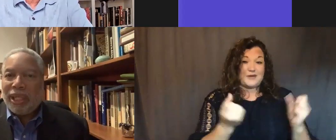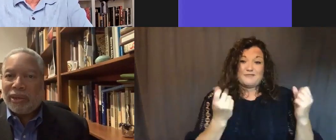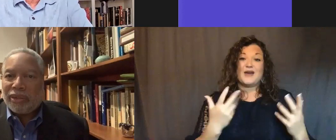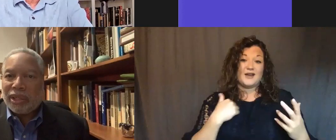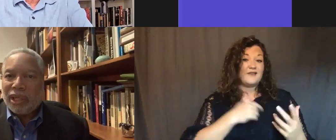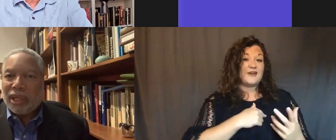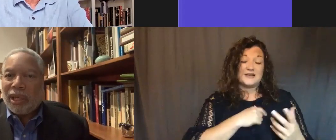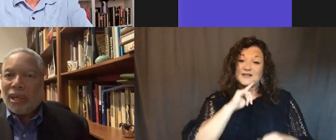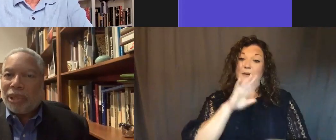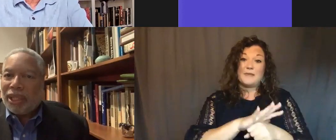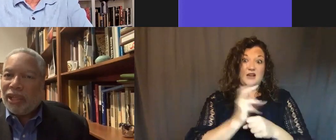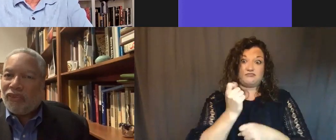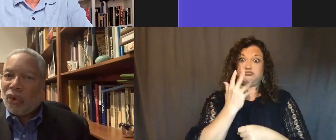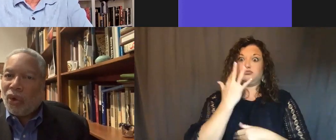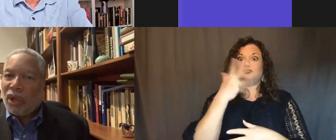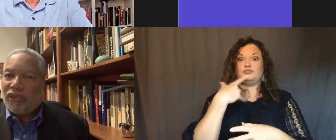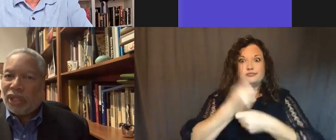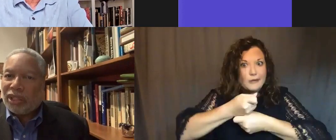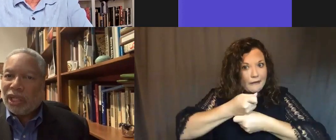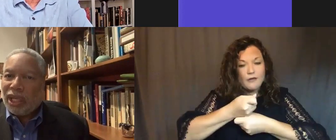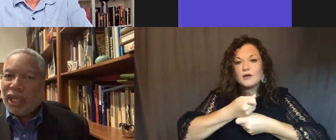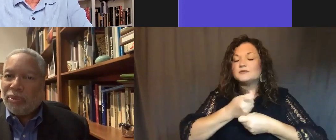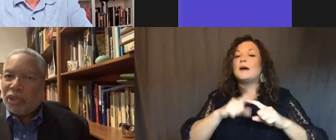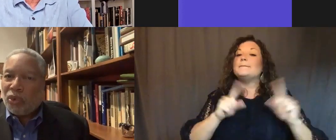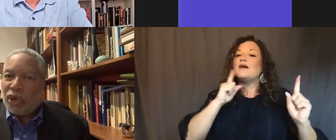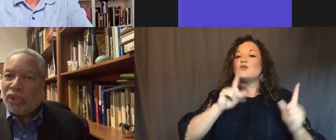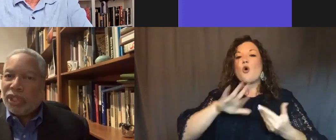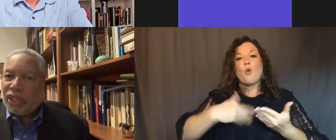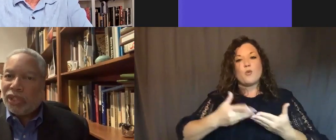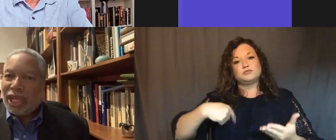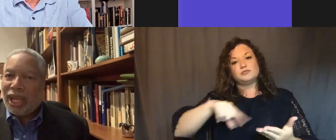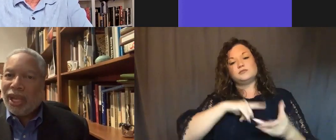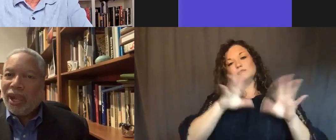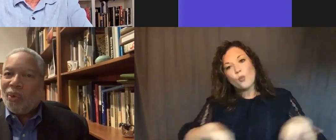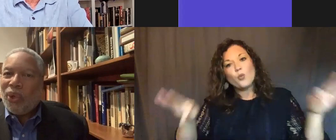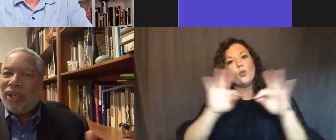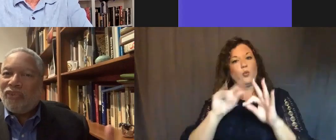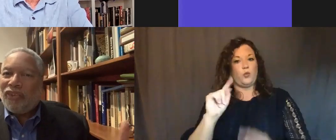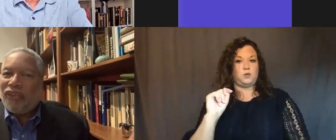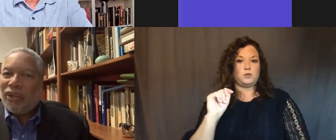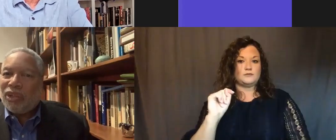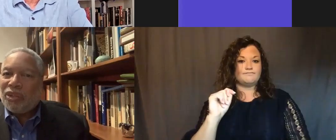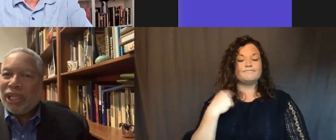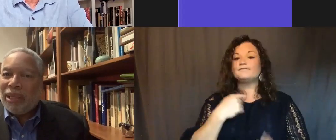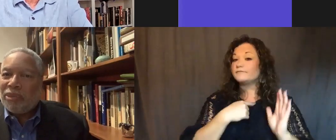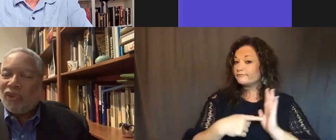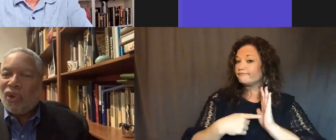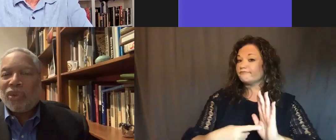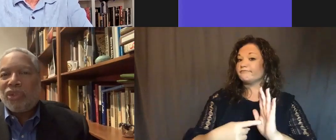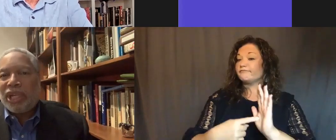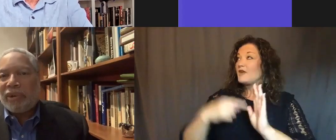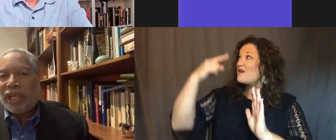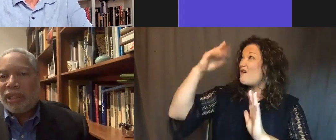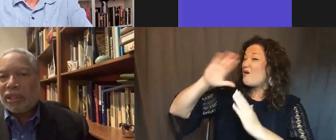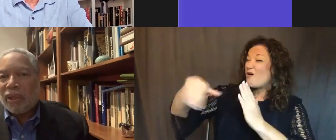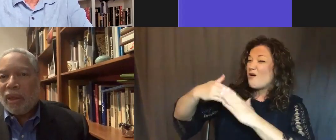many, many years. But I think for all of us, it was worth it to say we could fulfill the dreams of all